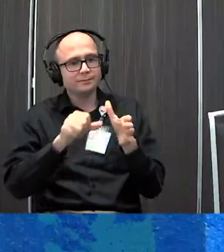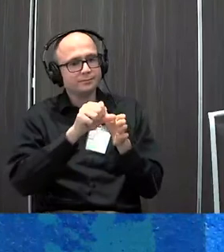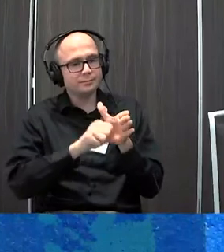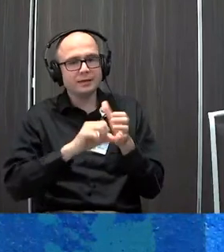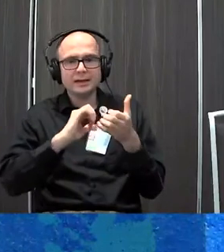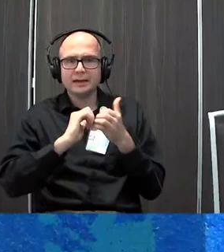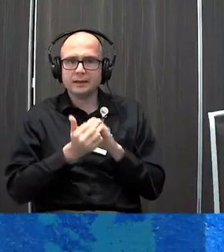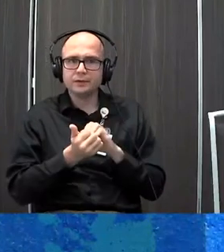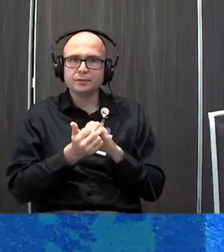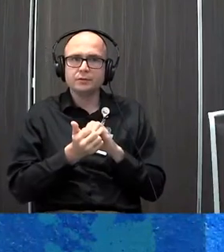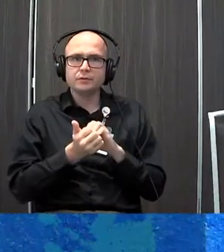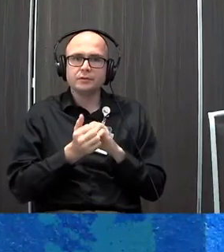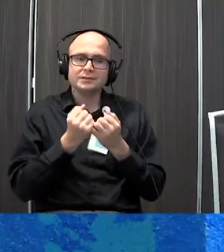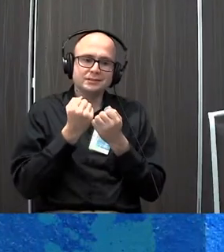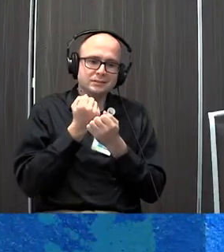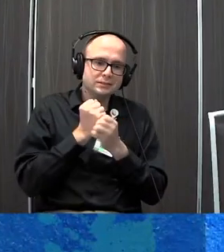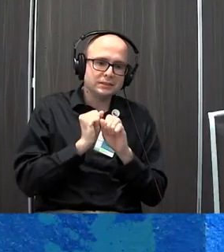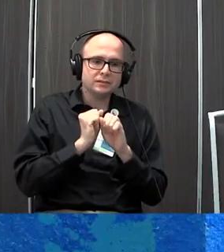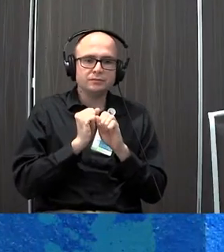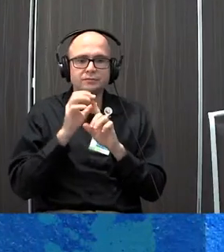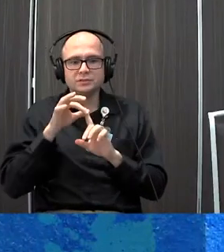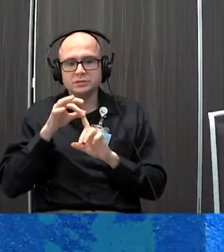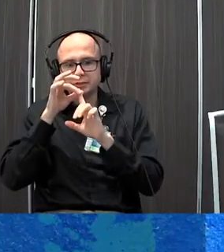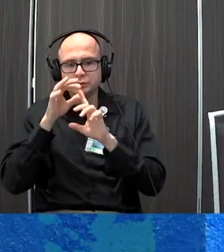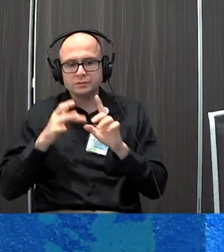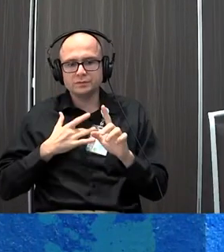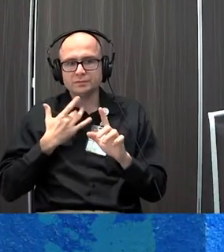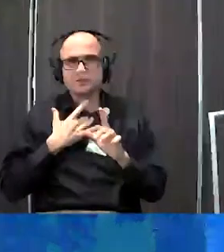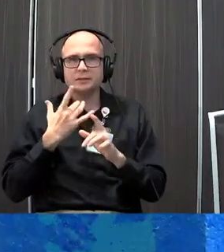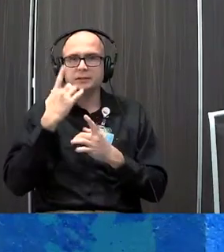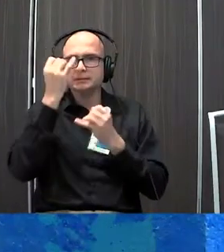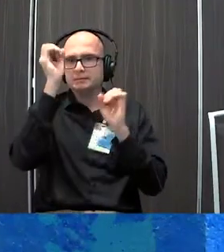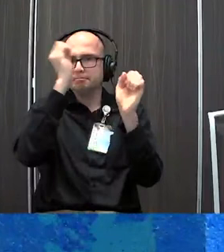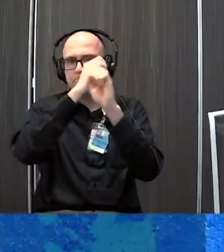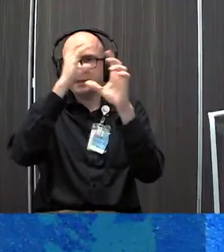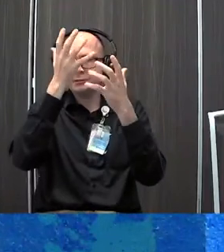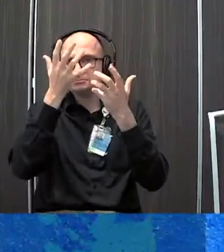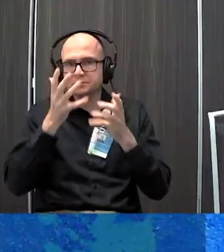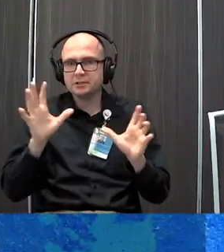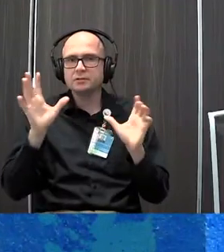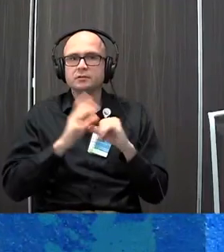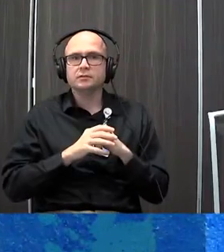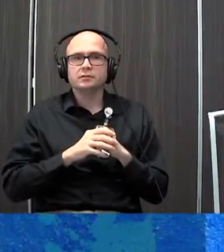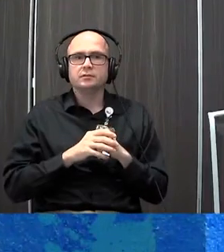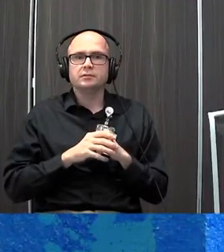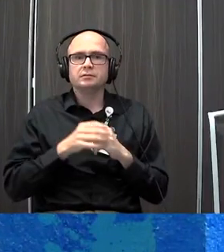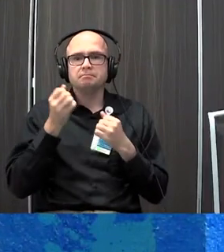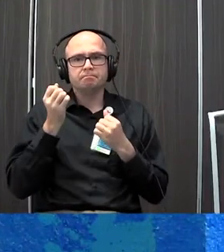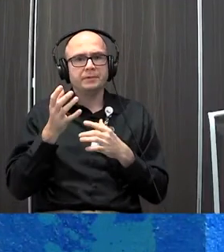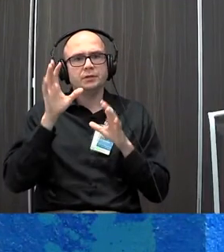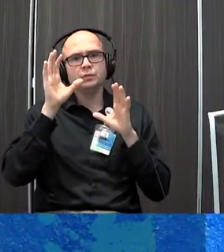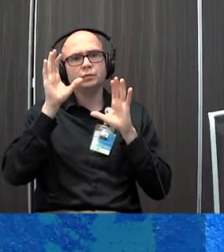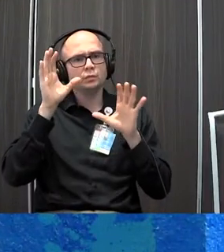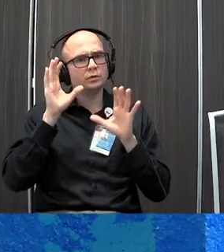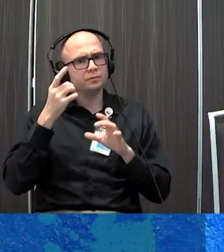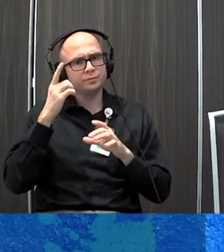do you imagine being in a safe place, go to the special place, imagine it being done? So there's a lot of use for imagery.